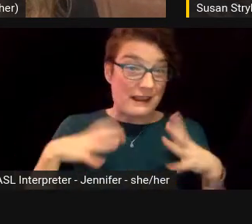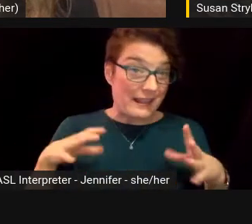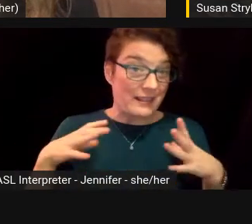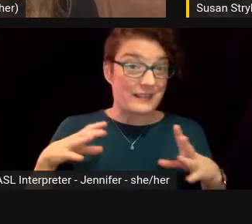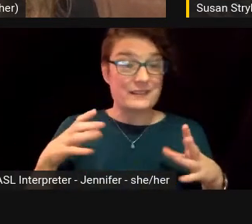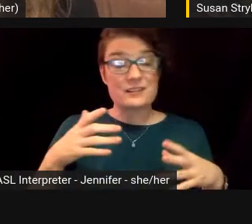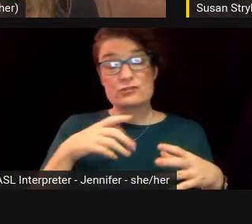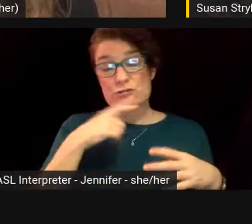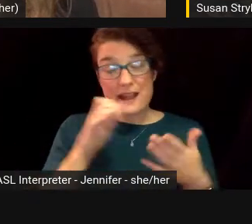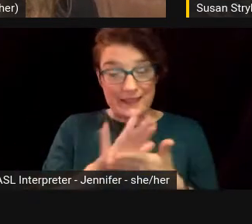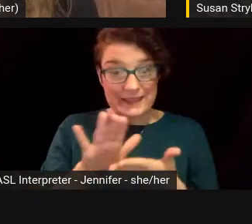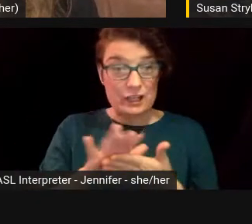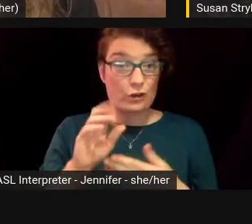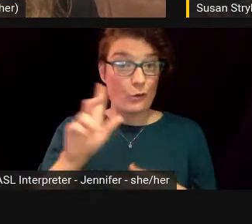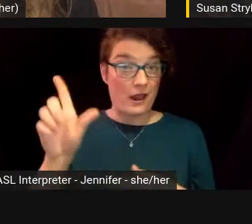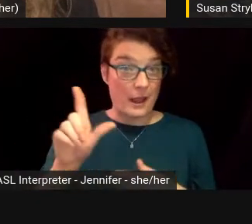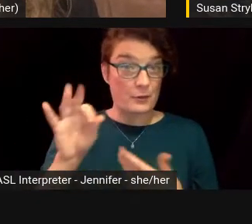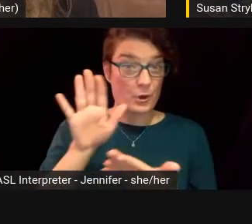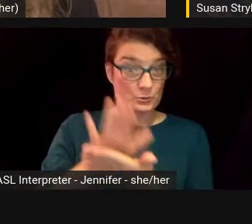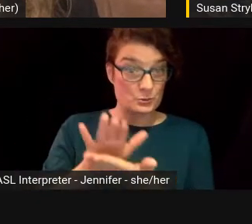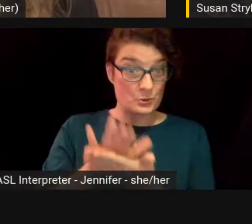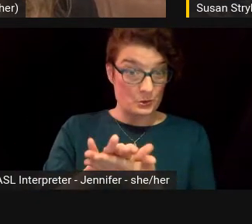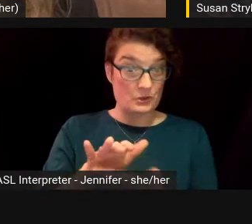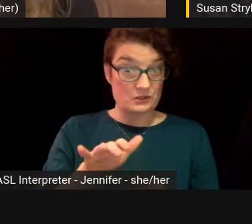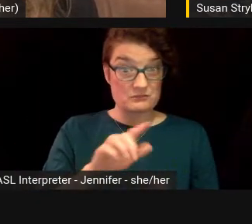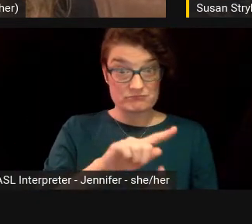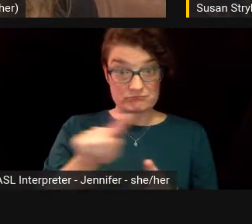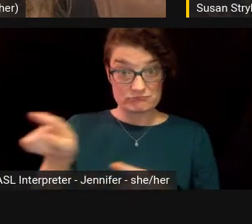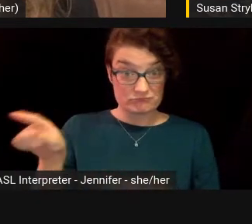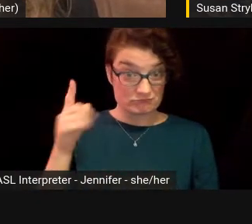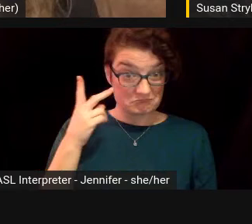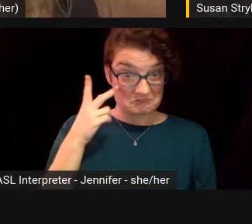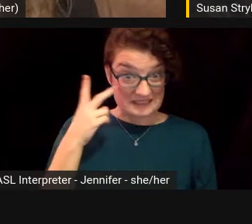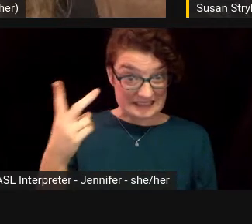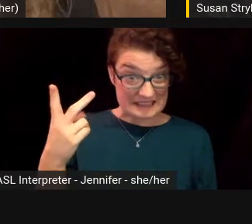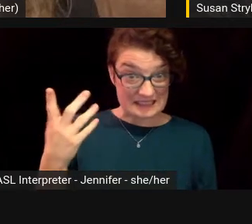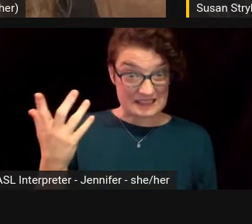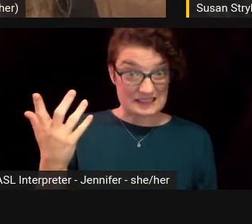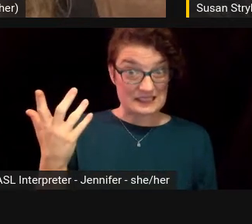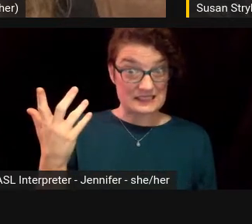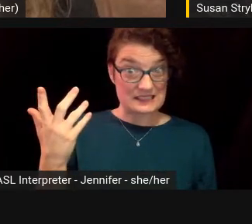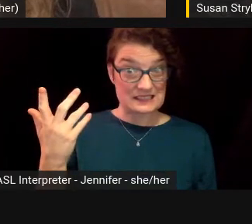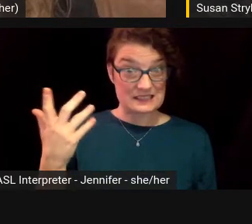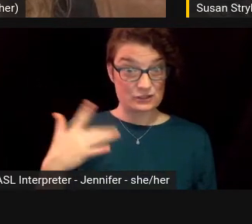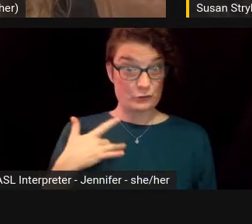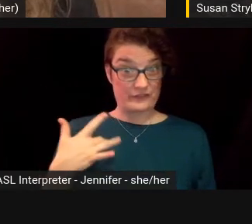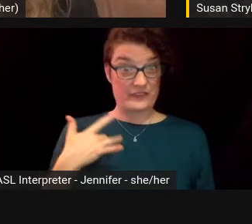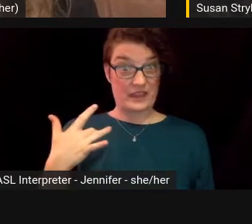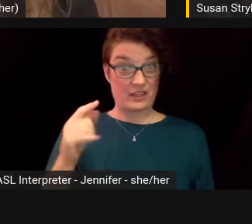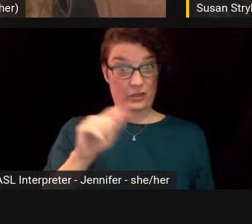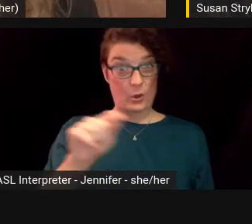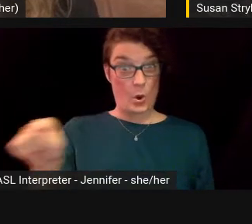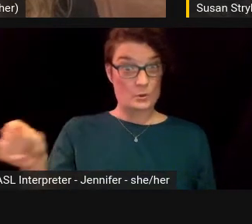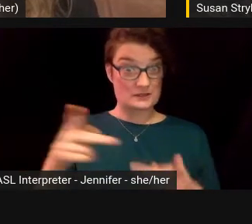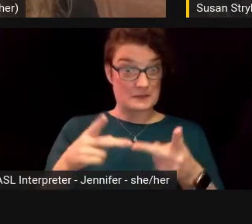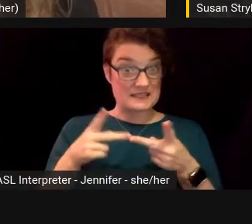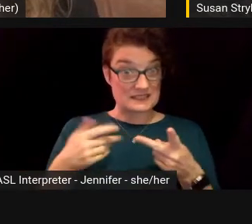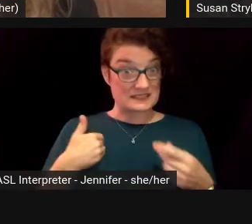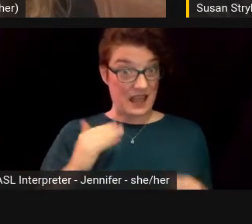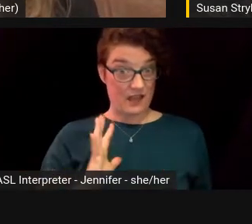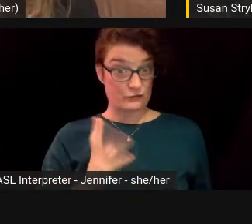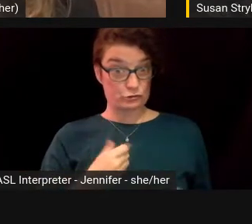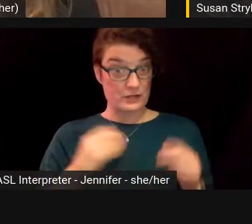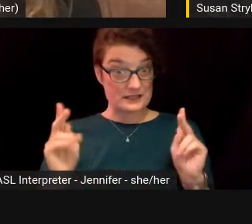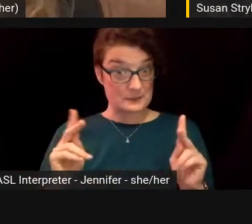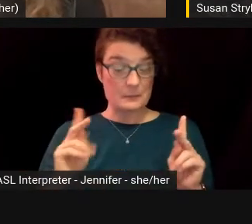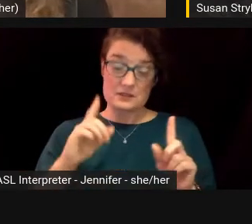library or school, like, do you see or feel that those spaces have trans people in them,